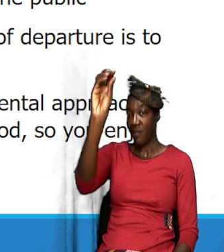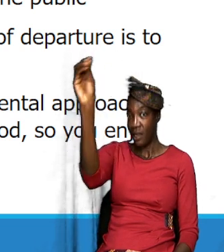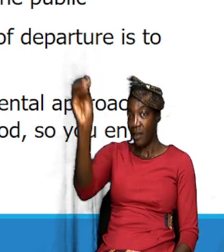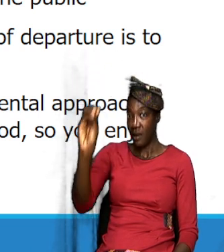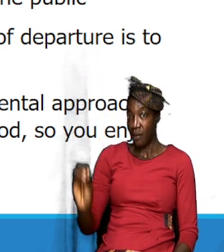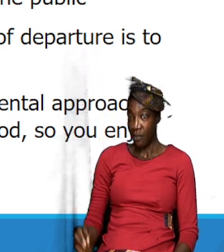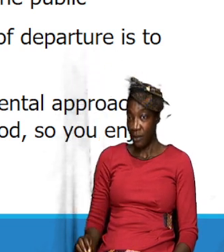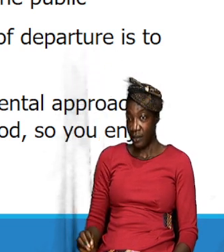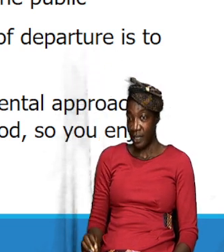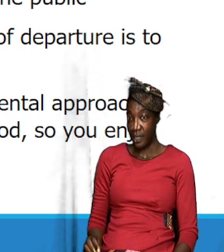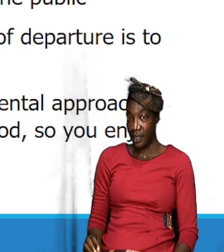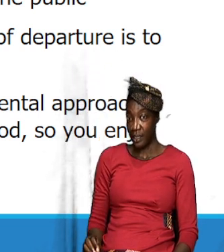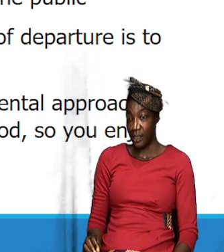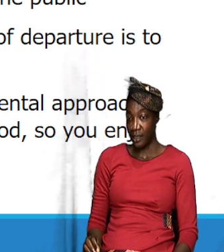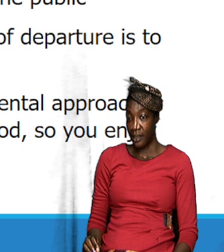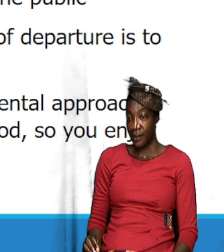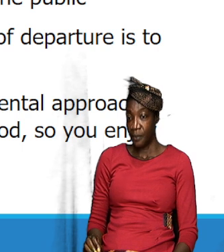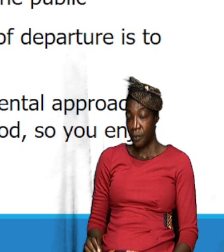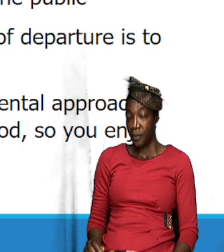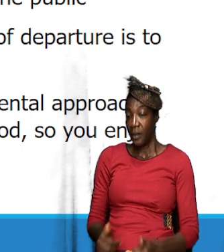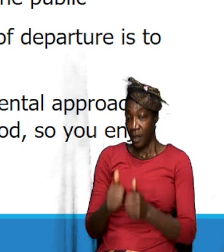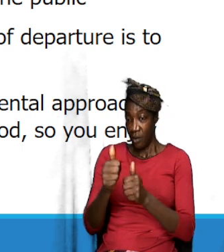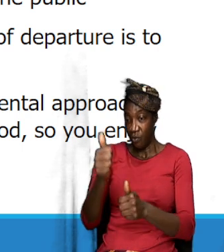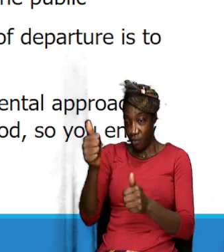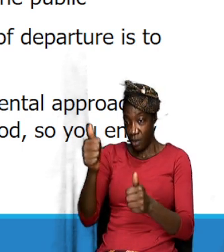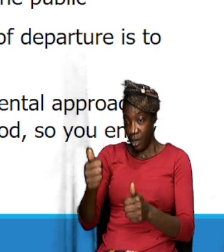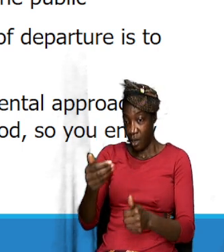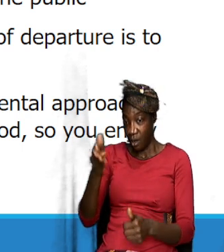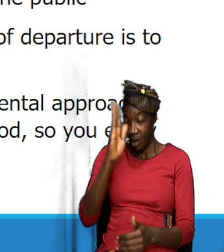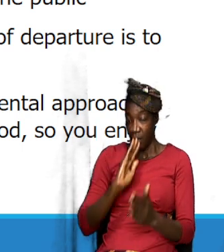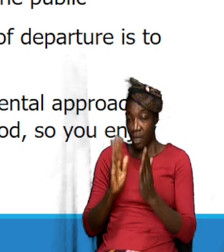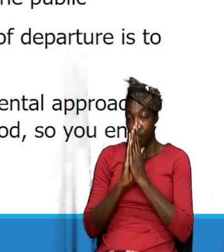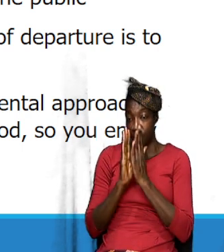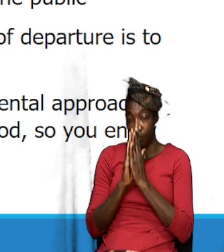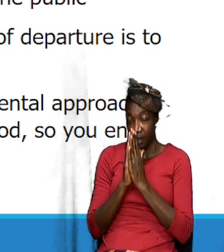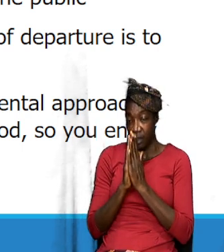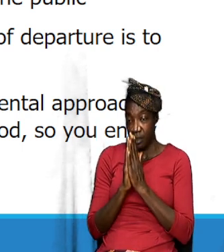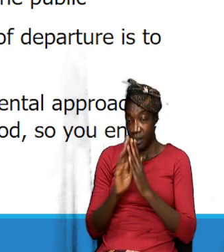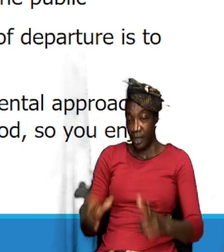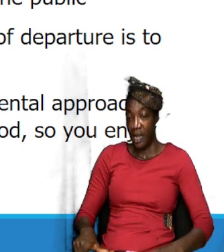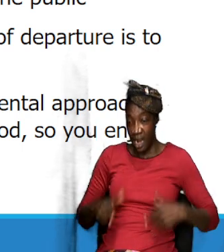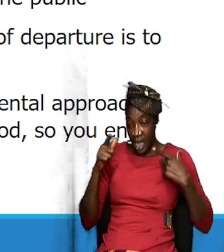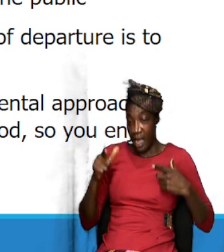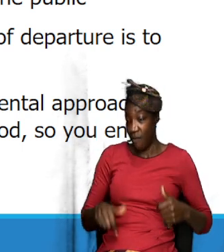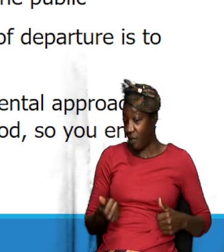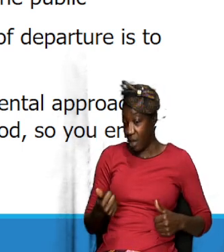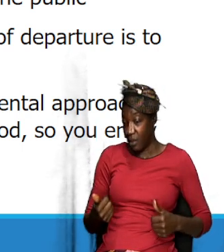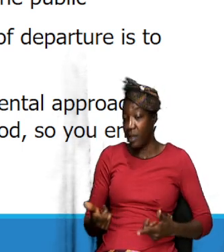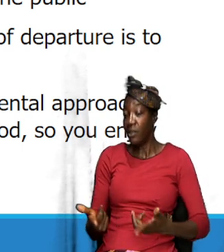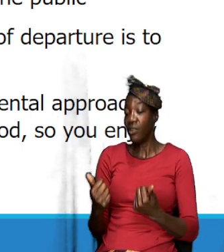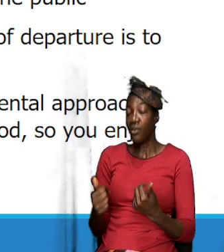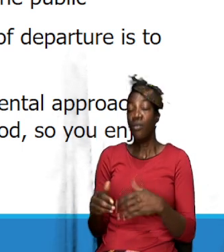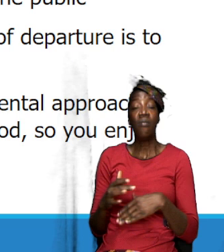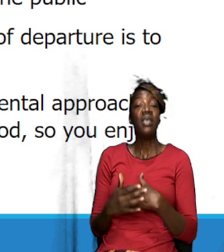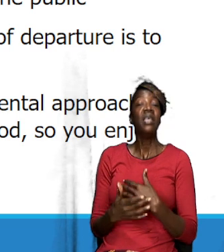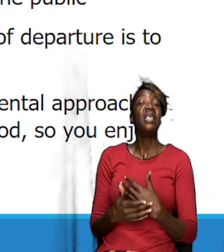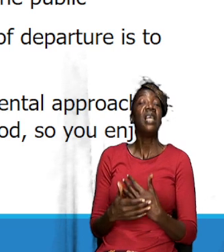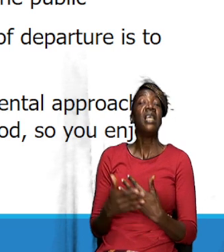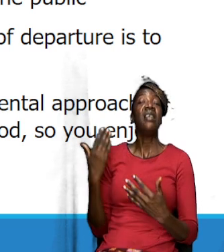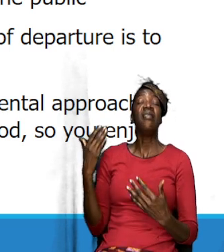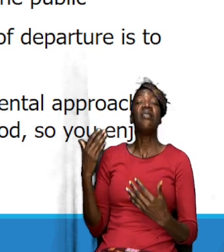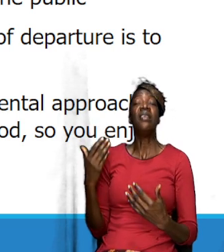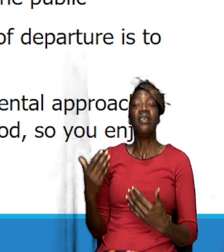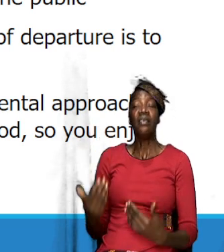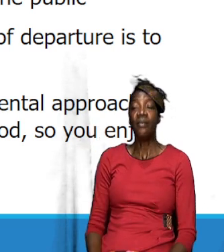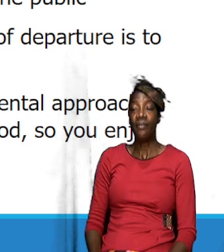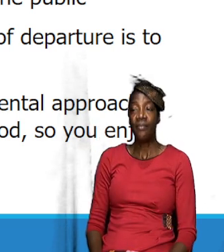imitate his prayer life and the rest I believe will come easy if we can imitate his prayer